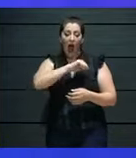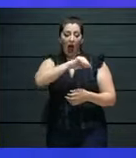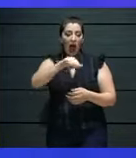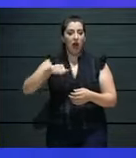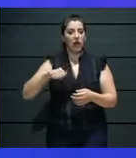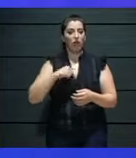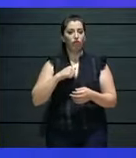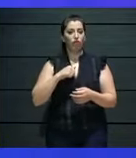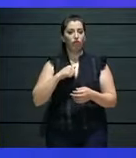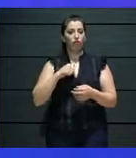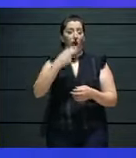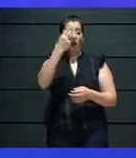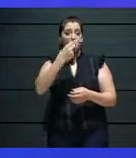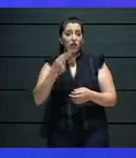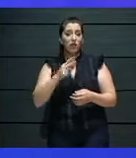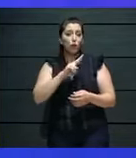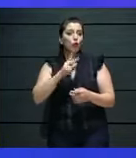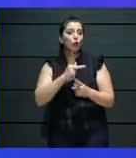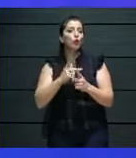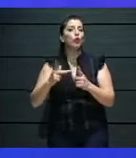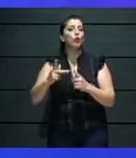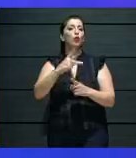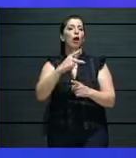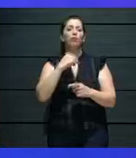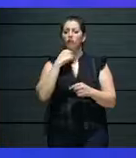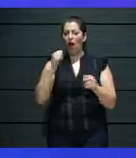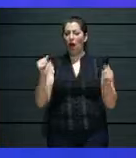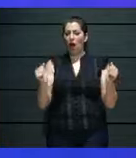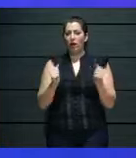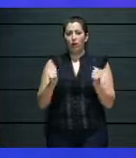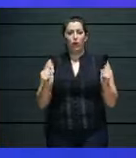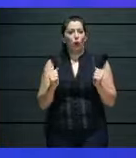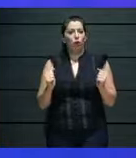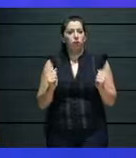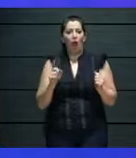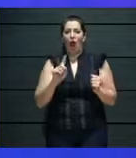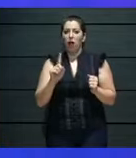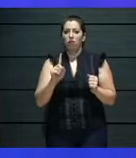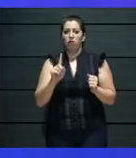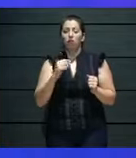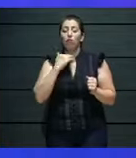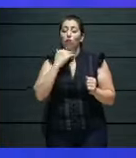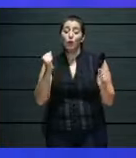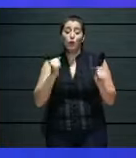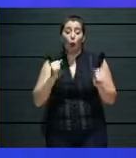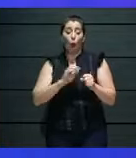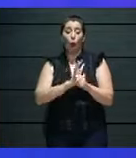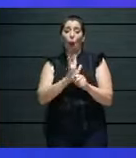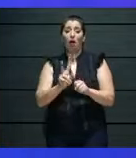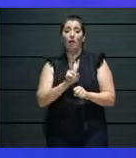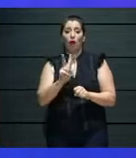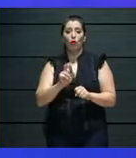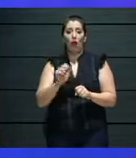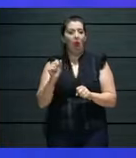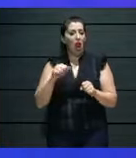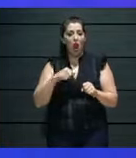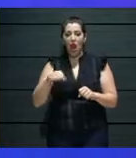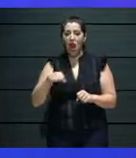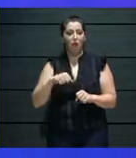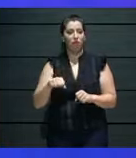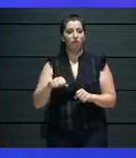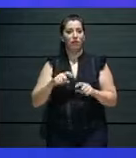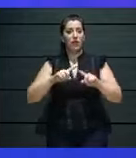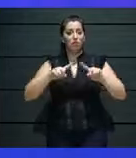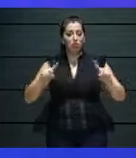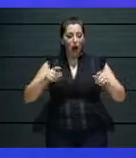remit in such a way, which, of course, includes the disbursement of a substantial amount